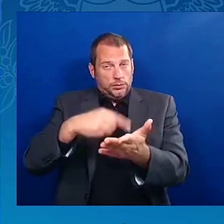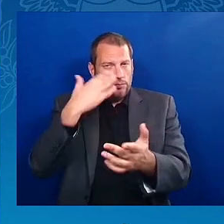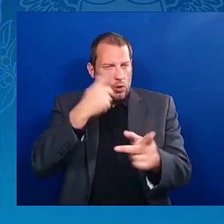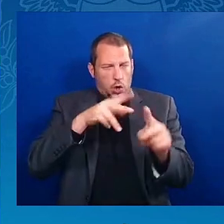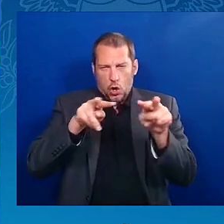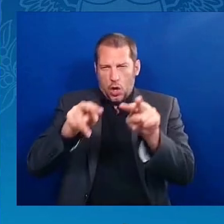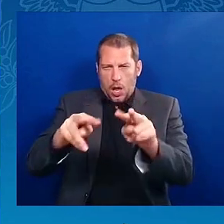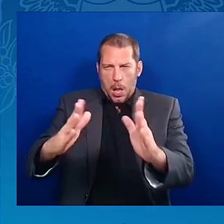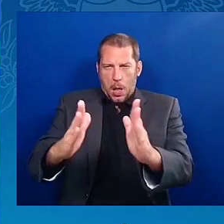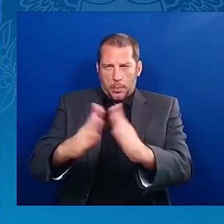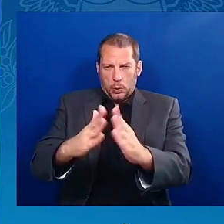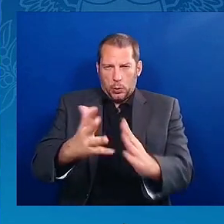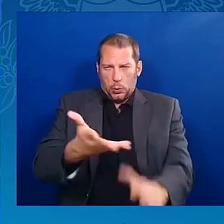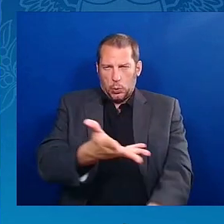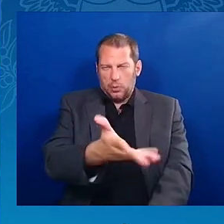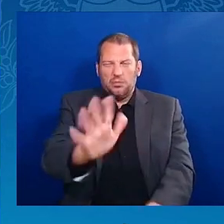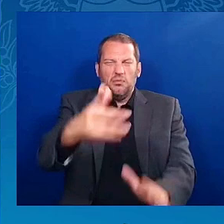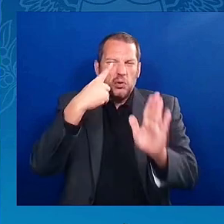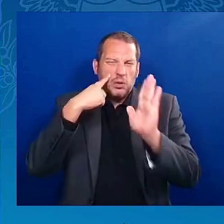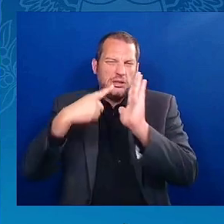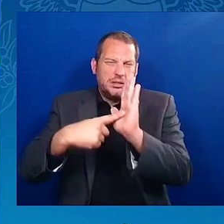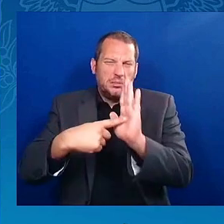HBCU students are Pell Grant recipients.